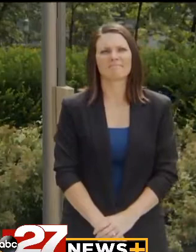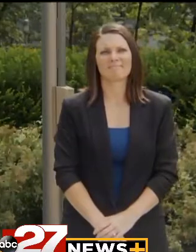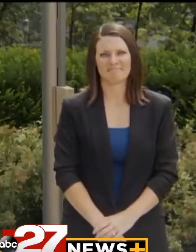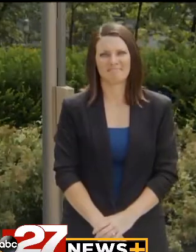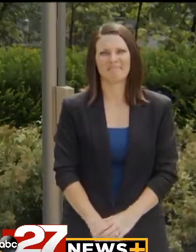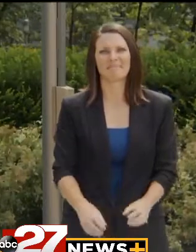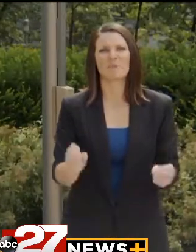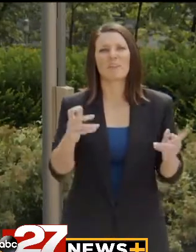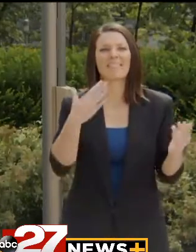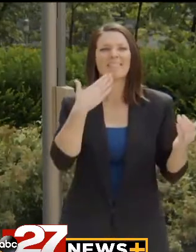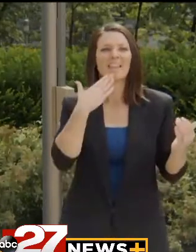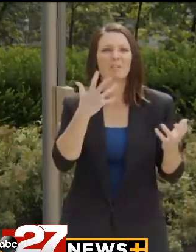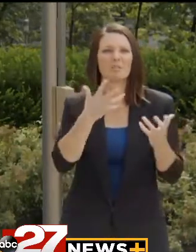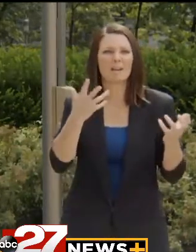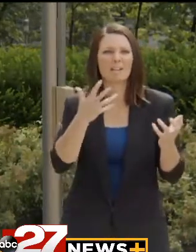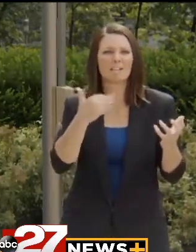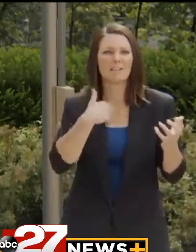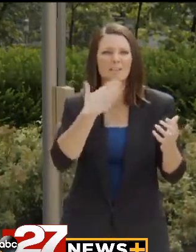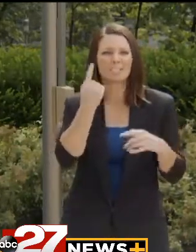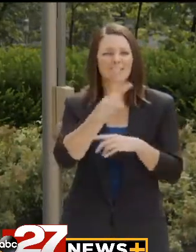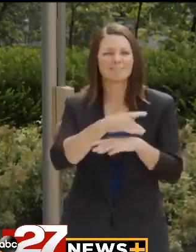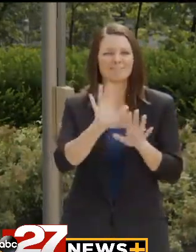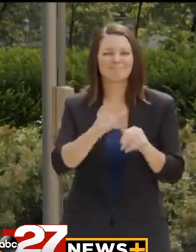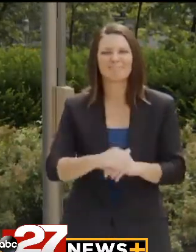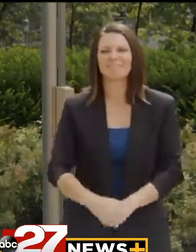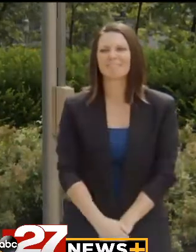Okay. All right. Thank you, everyone. Have a great day.